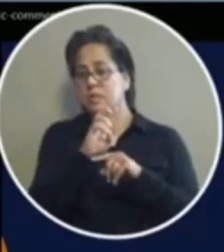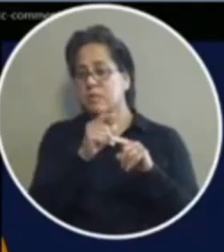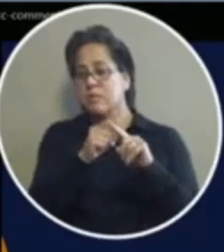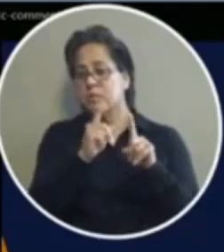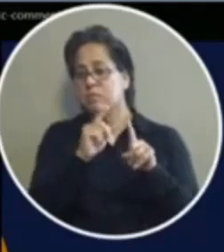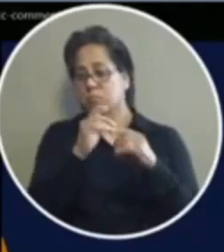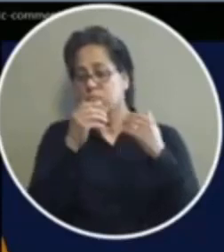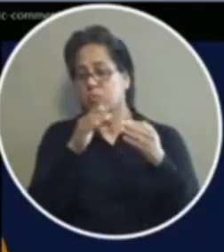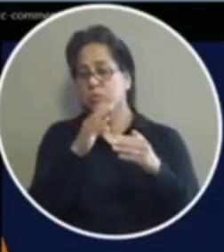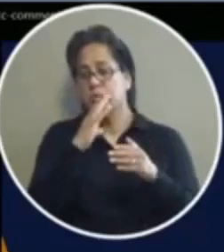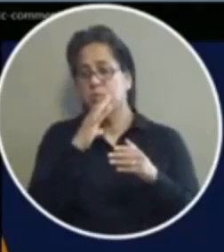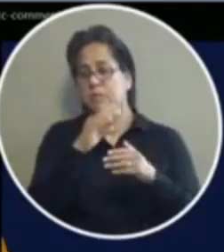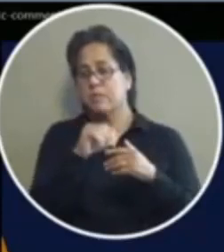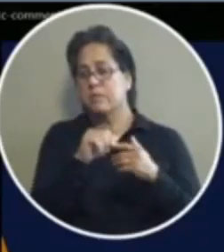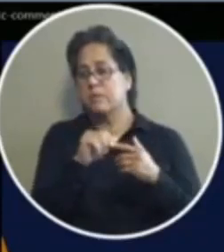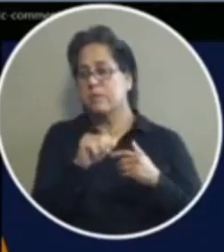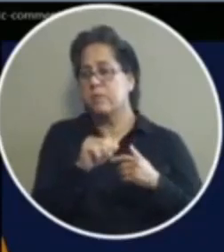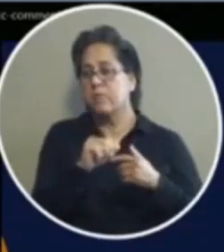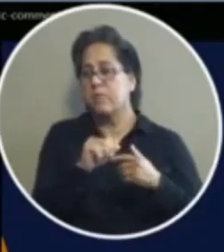telephone and begin speaking